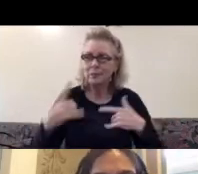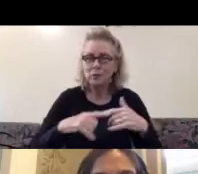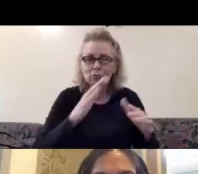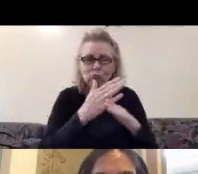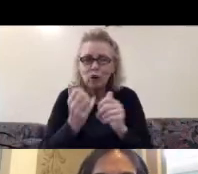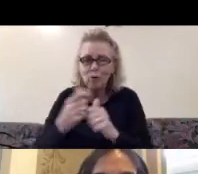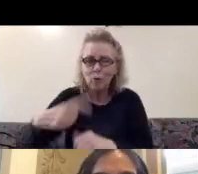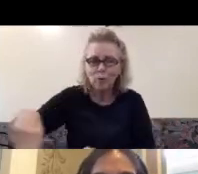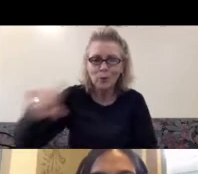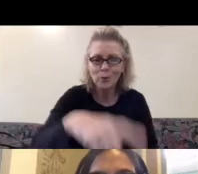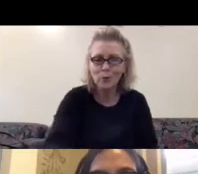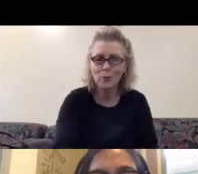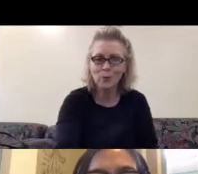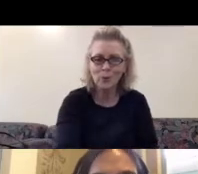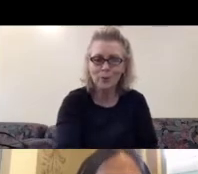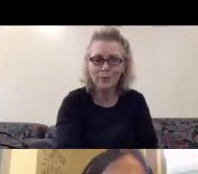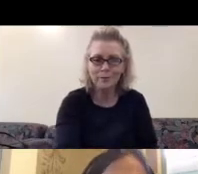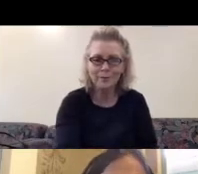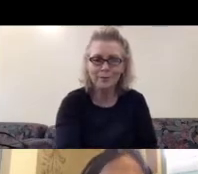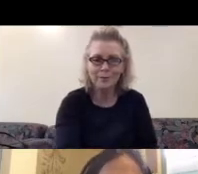about this